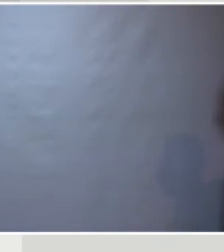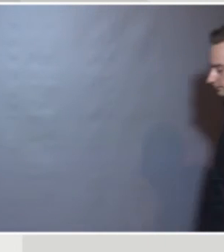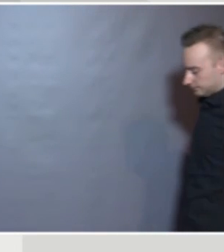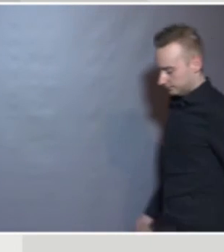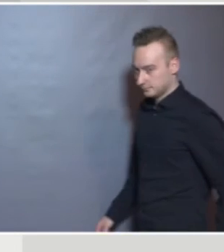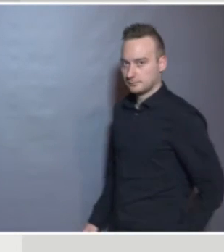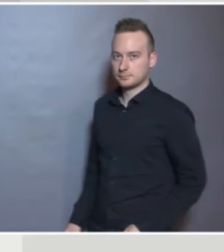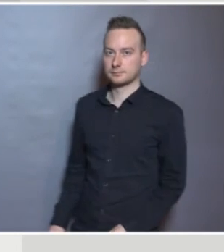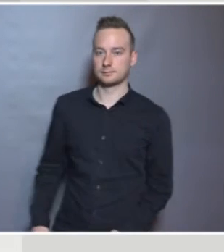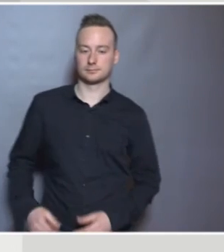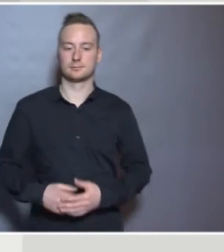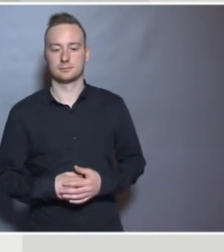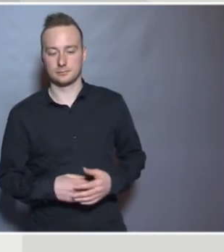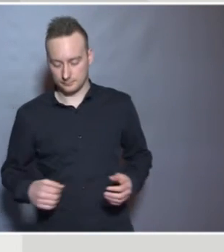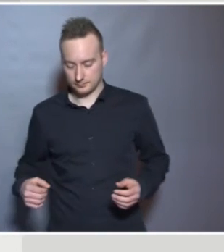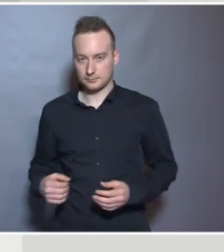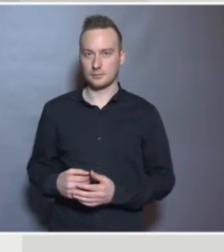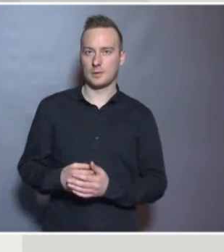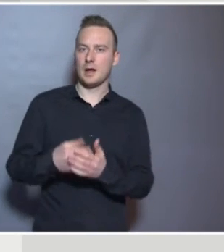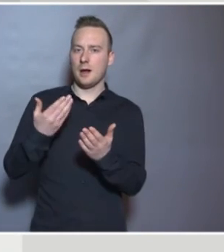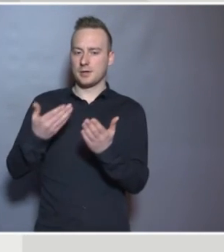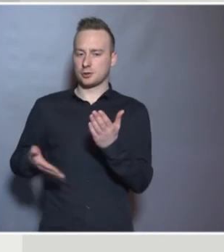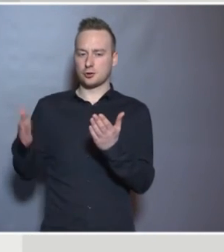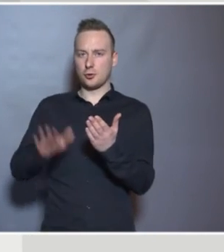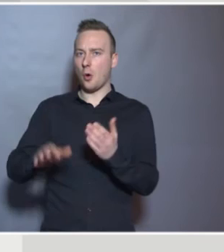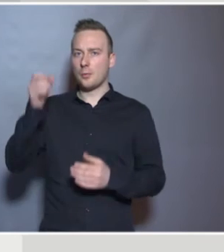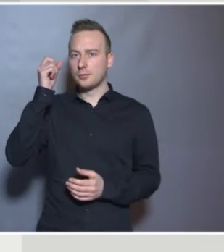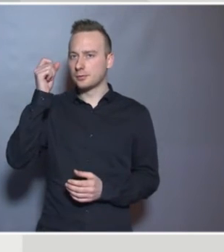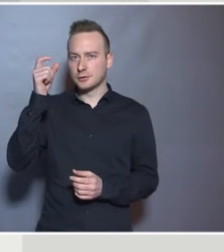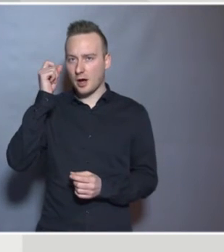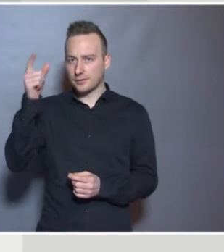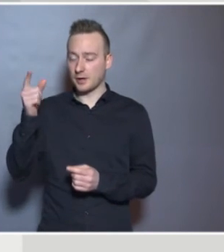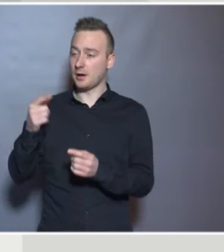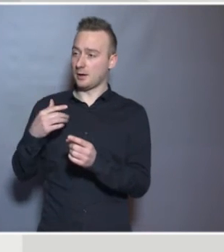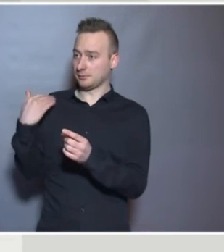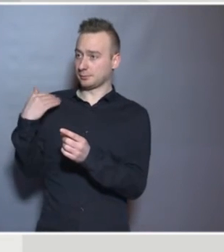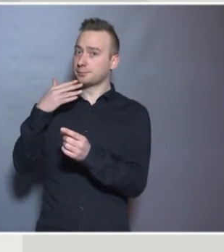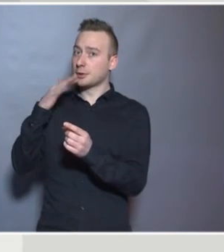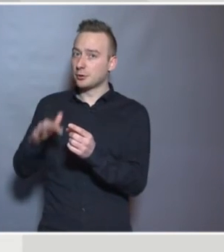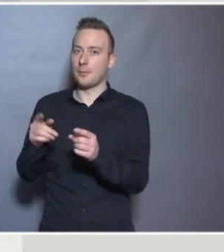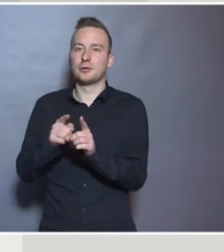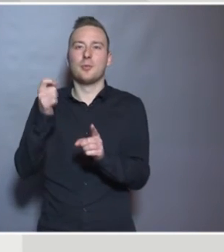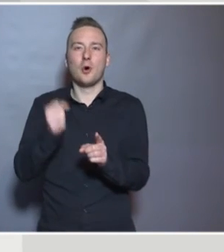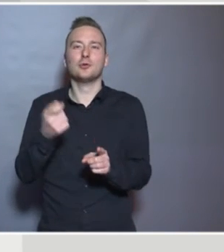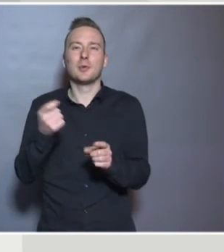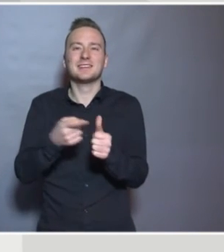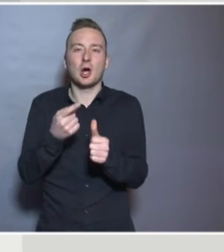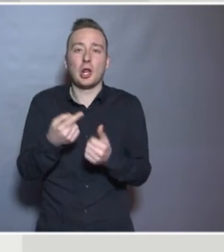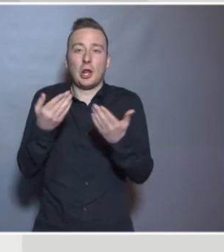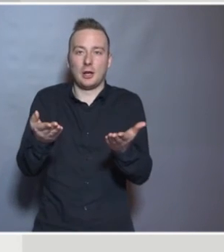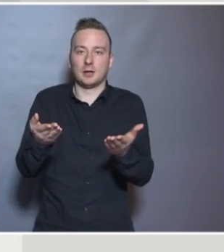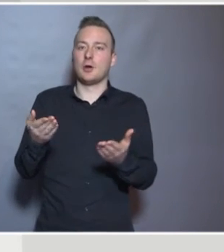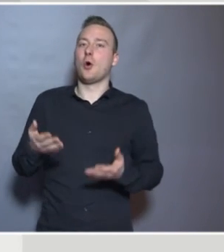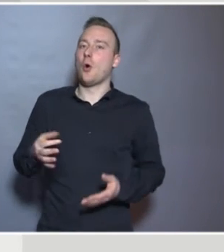I couldn't do a presentation about data without giving you some numbers, some easy numbers, I hope.